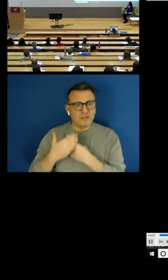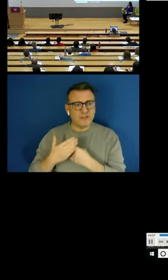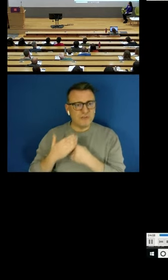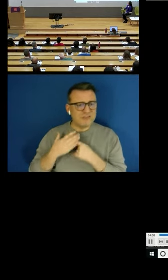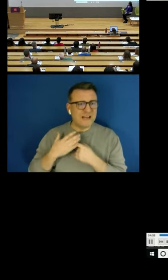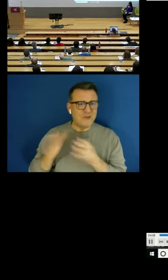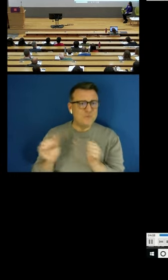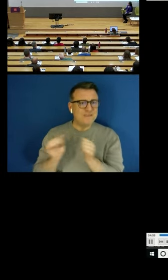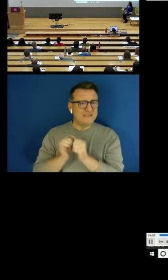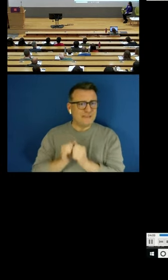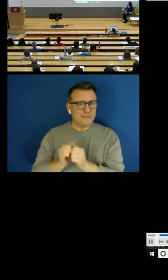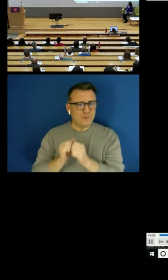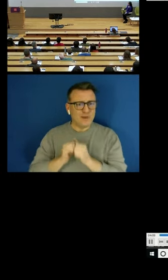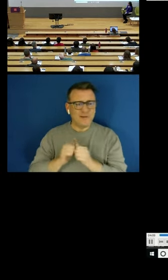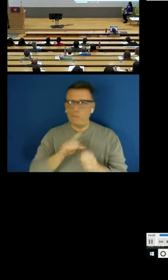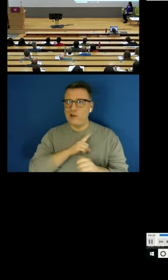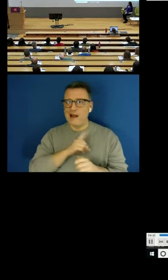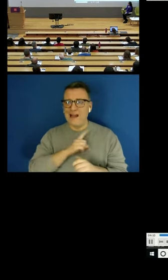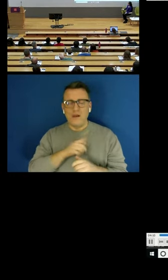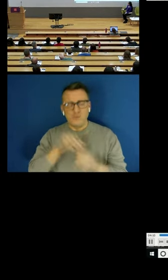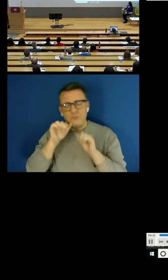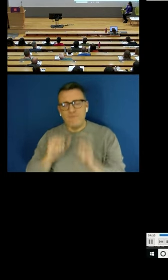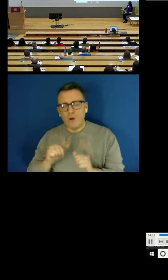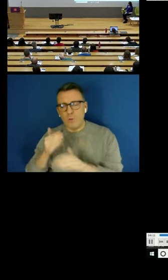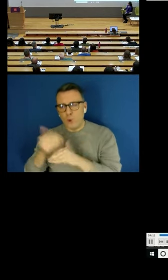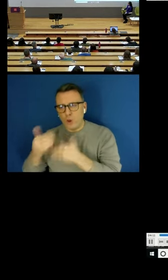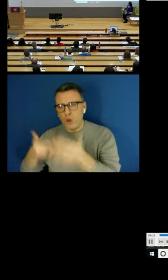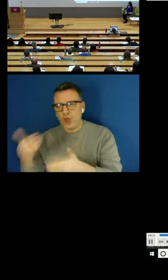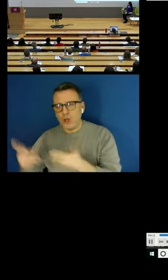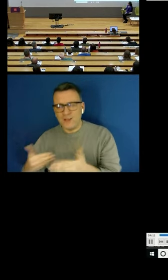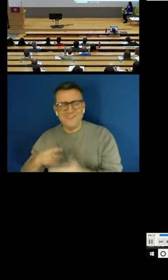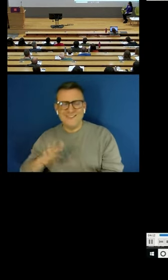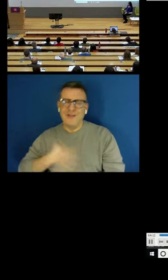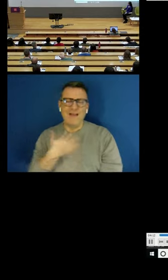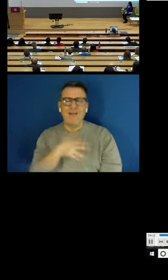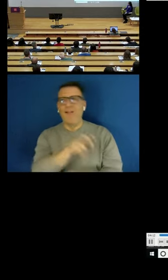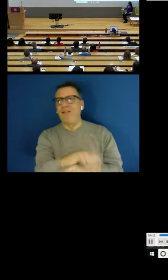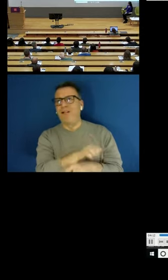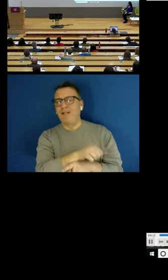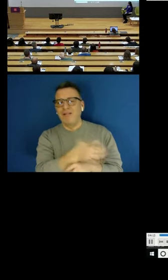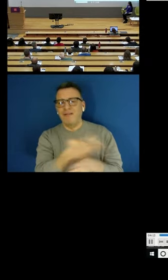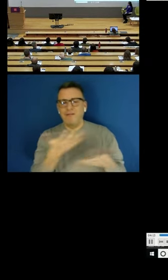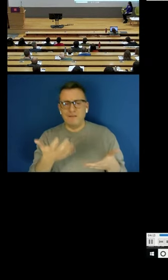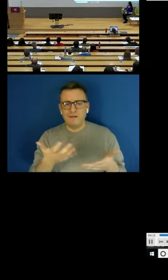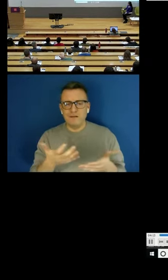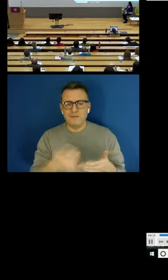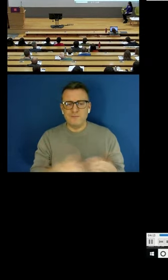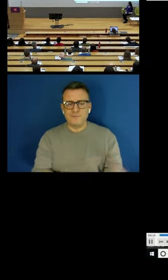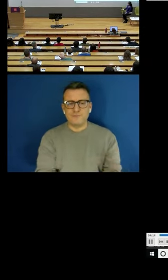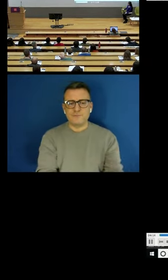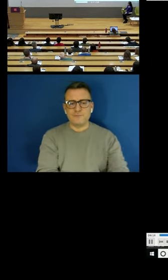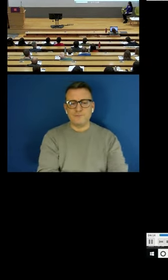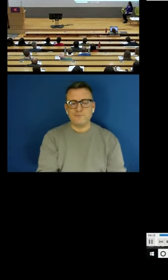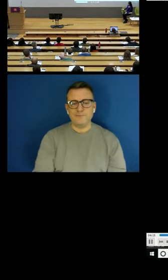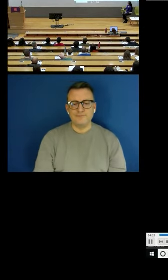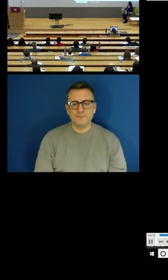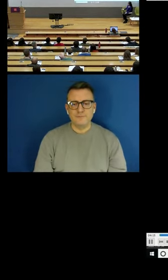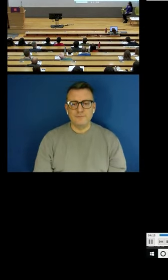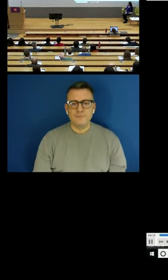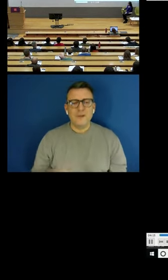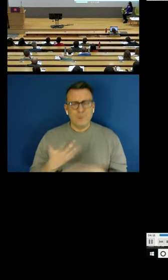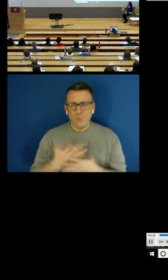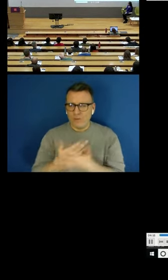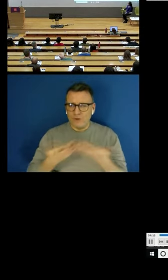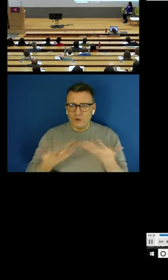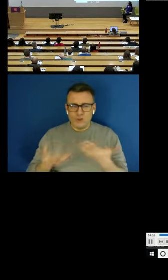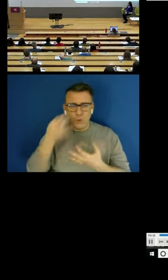than not working. For our job we need a lot of fluid a lot of water you need to take in order to reduce pressure on your body and